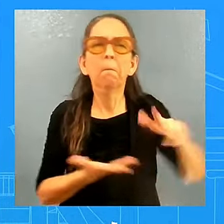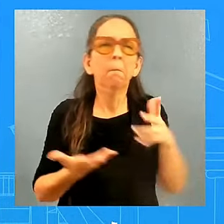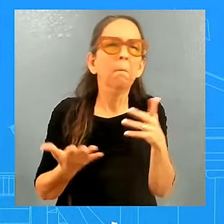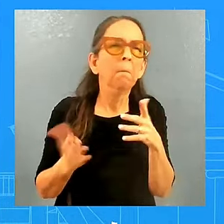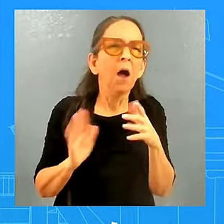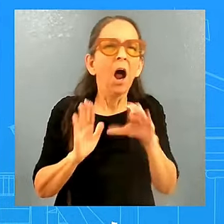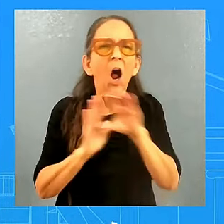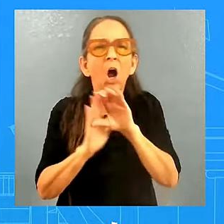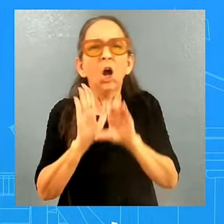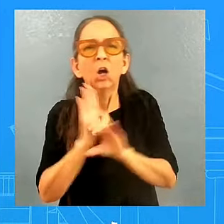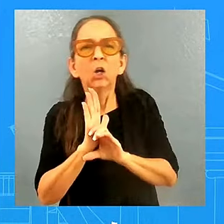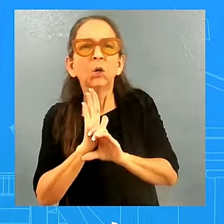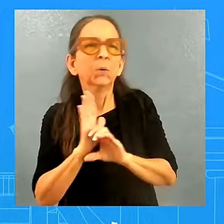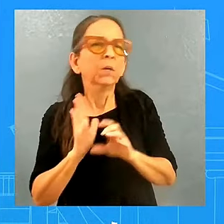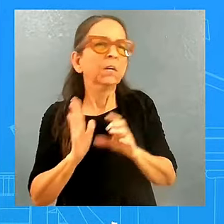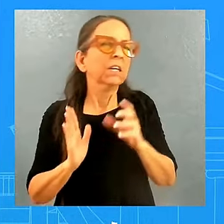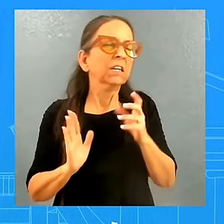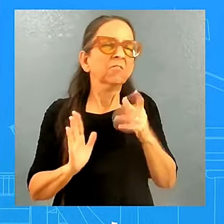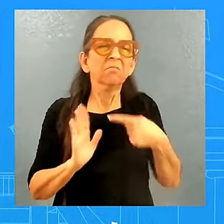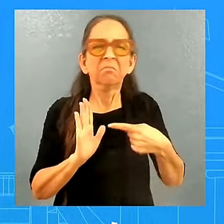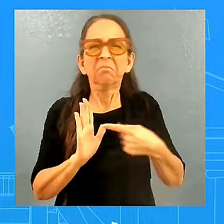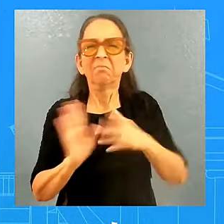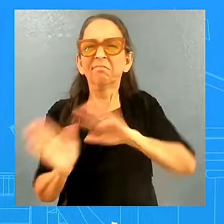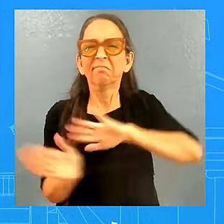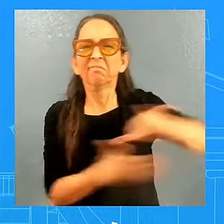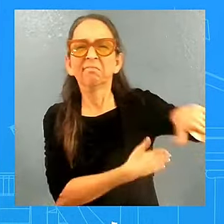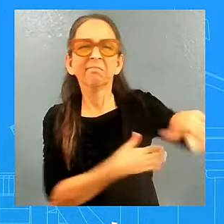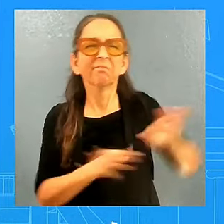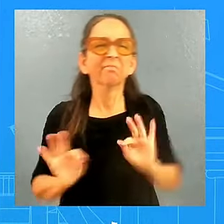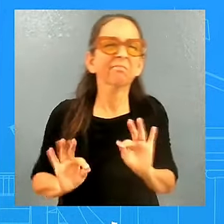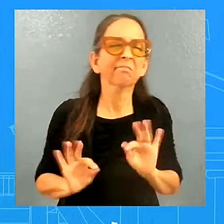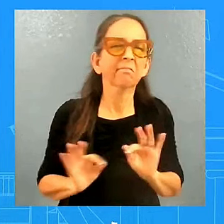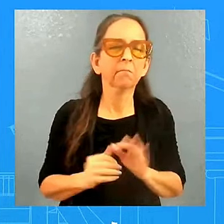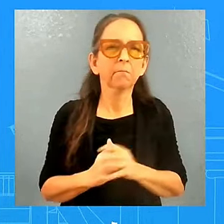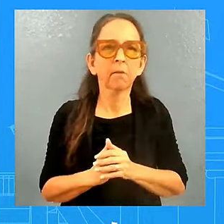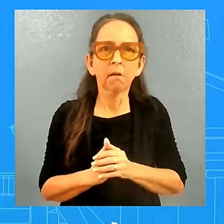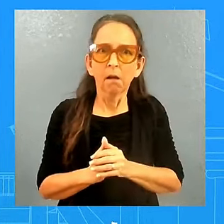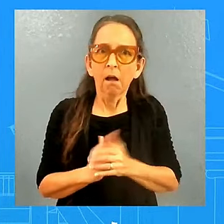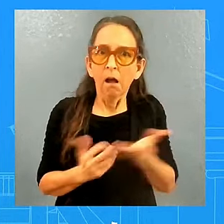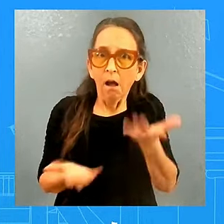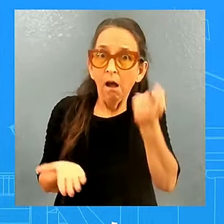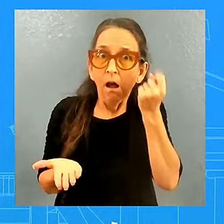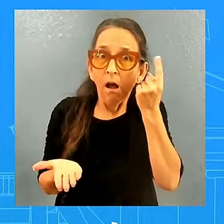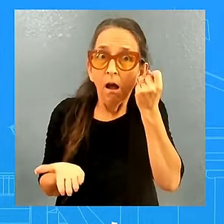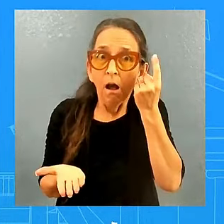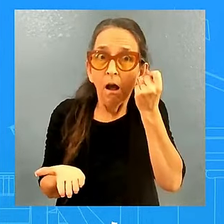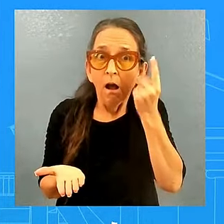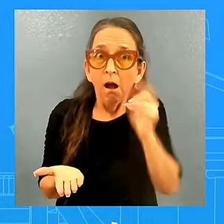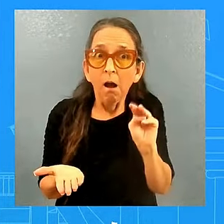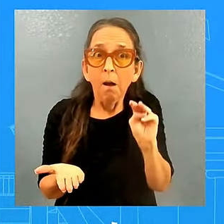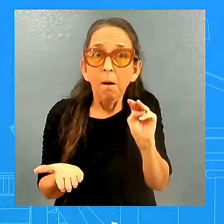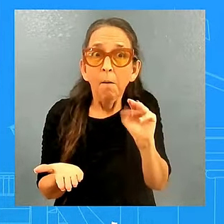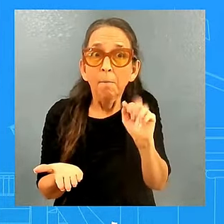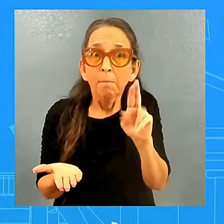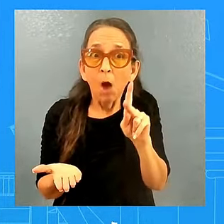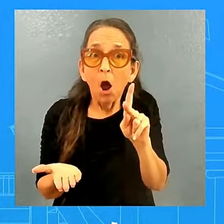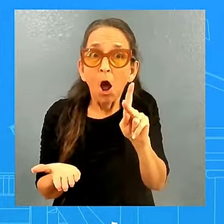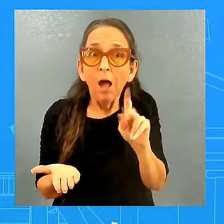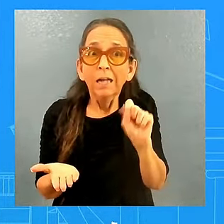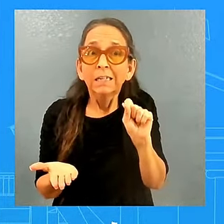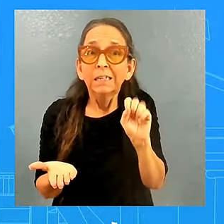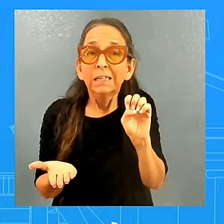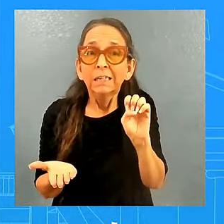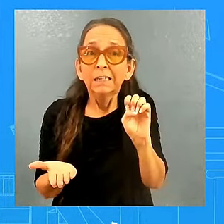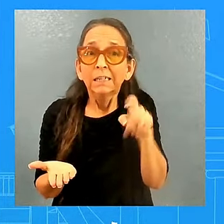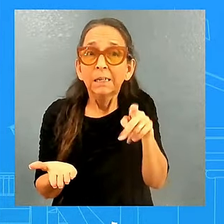the former defense secretary, Mark Esper. We heard from them and what they had to say. So we weren't the only ones saying that. And the president